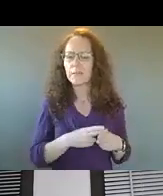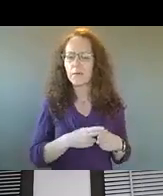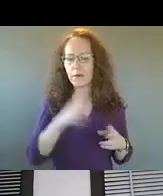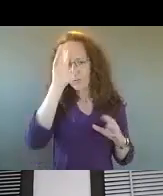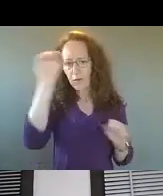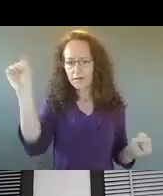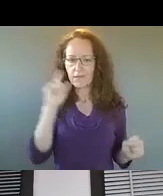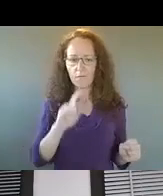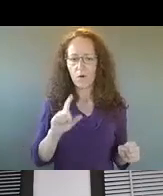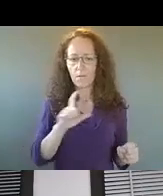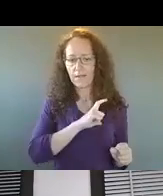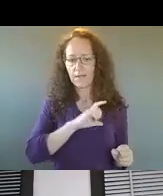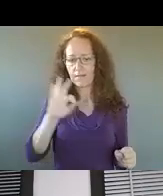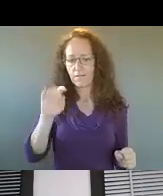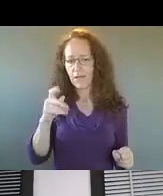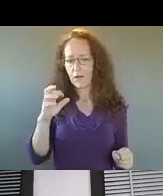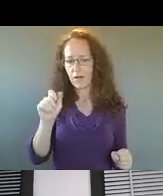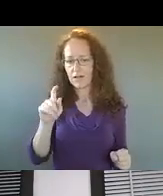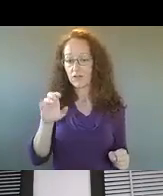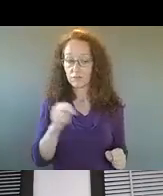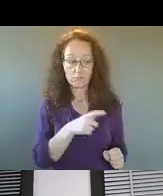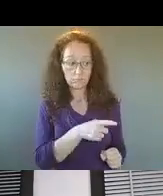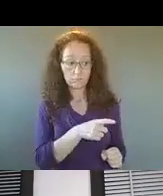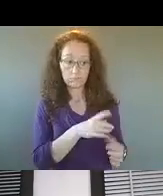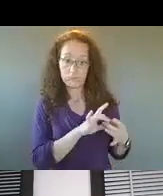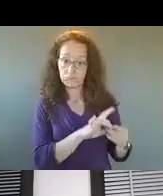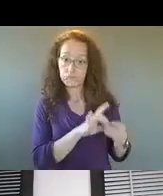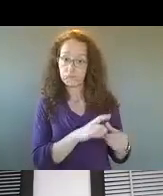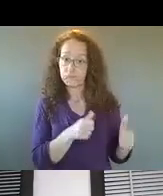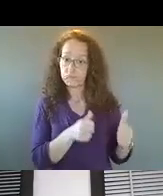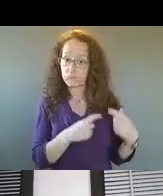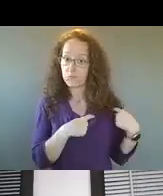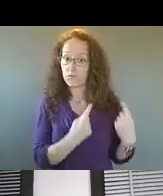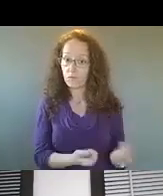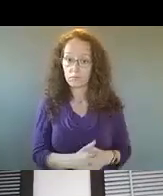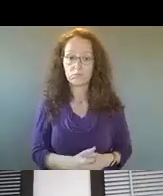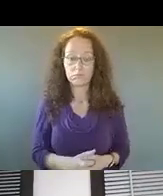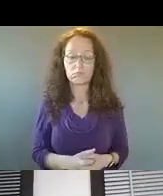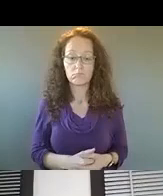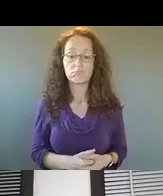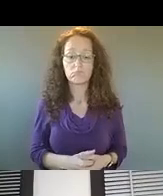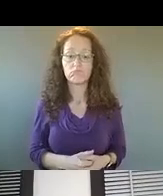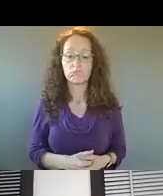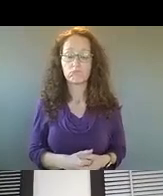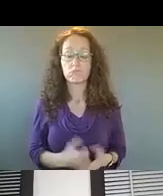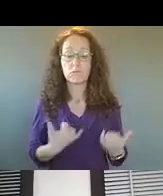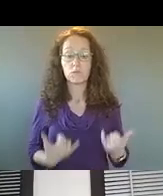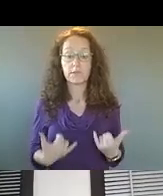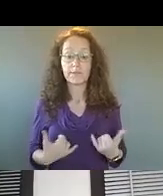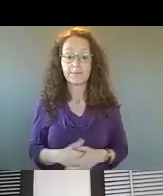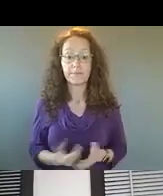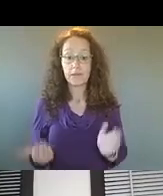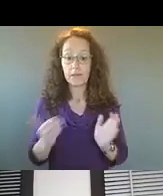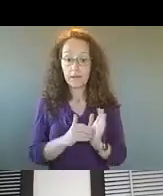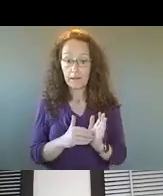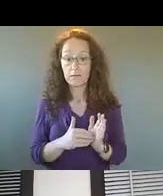we, um, have had a very good relationship with her. Um, uh, we have now, uh, again,